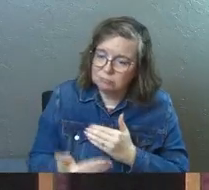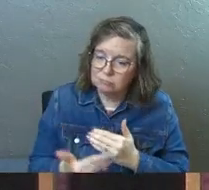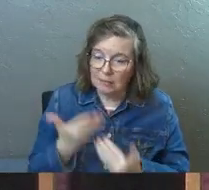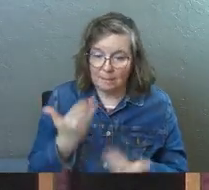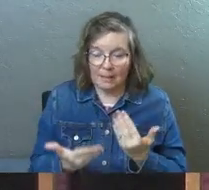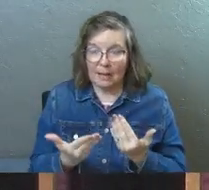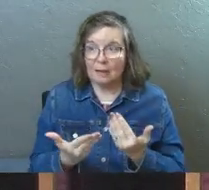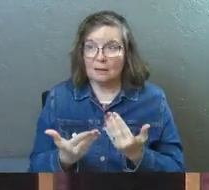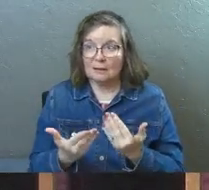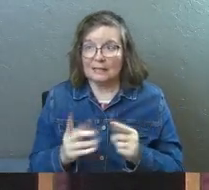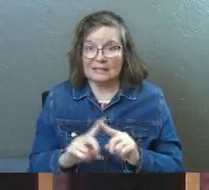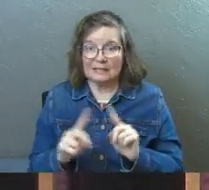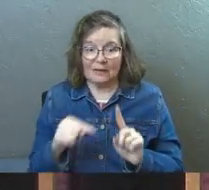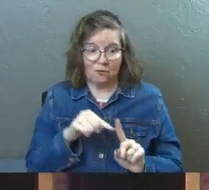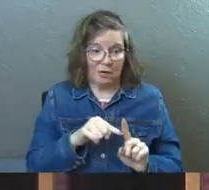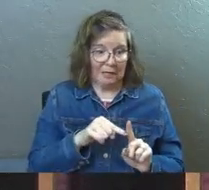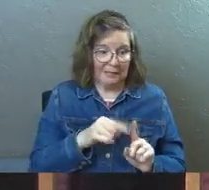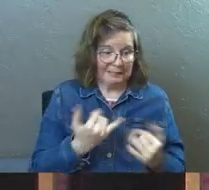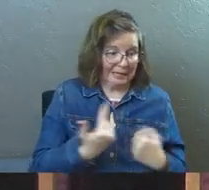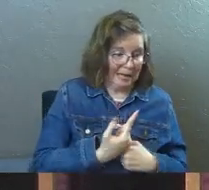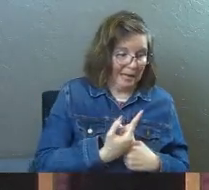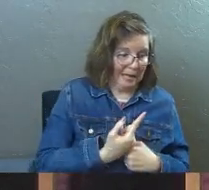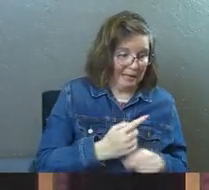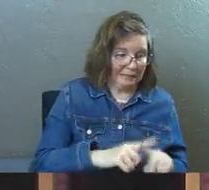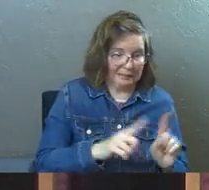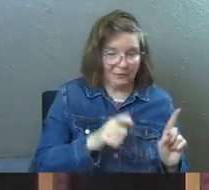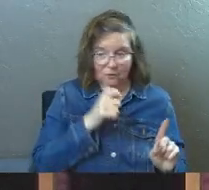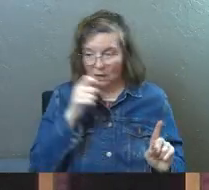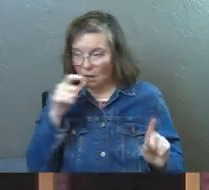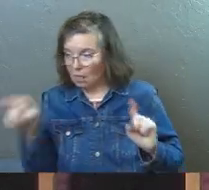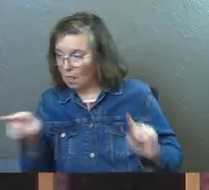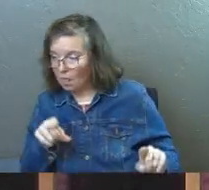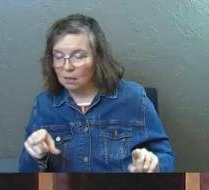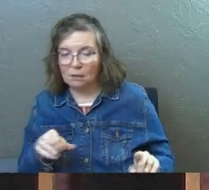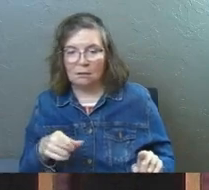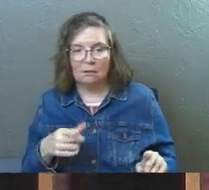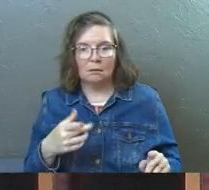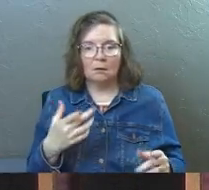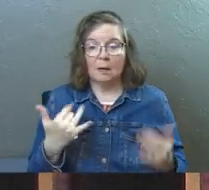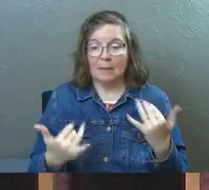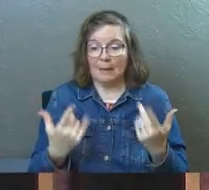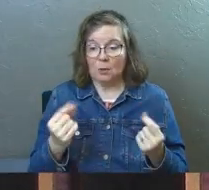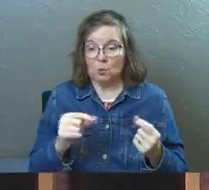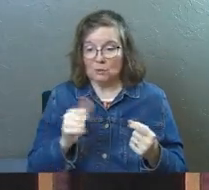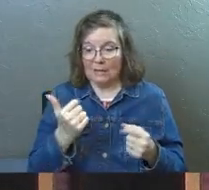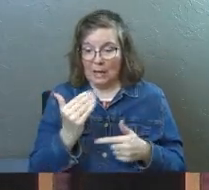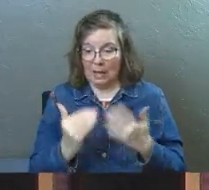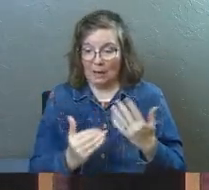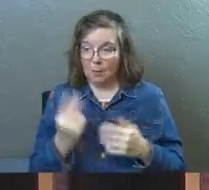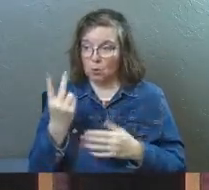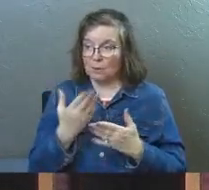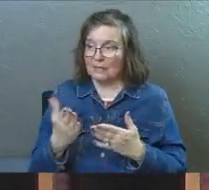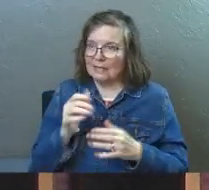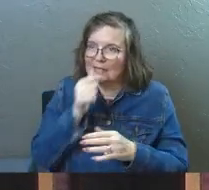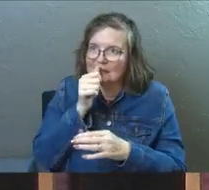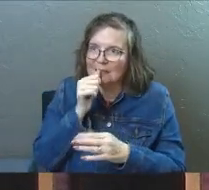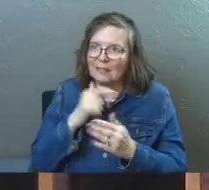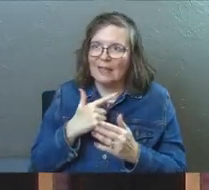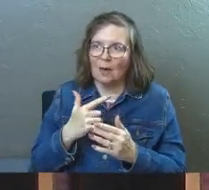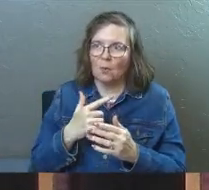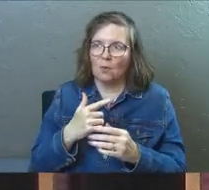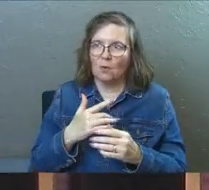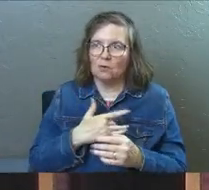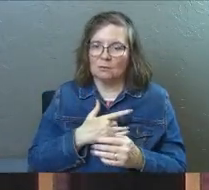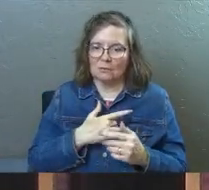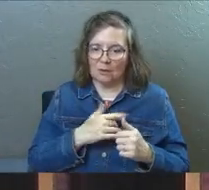might be this, but it might be different than yesterday. And maybe I did do 10 of the things, but it's these two things that are the secret that are going to